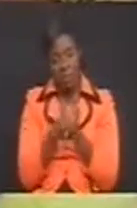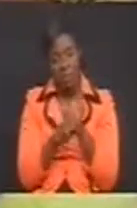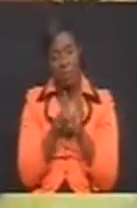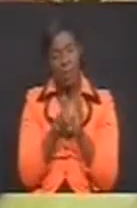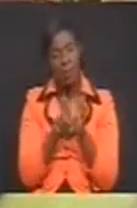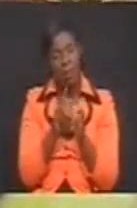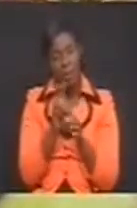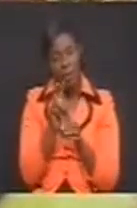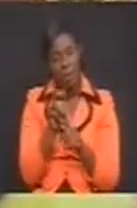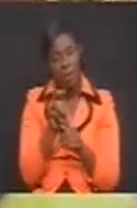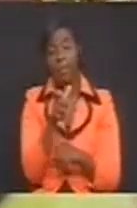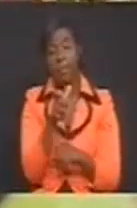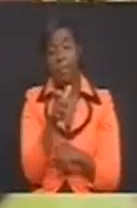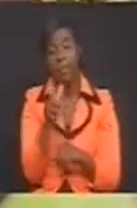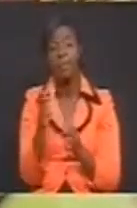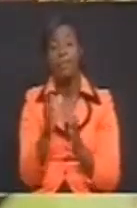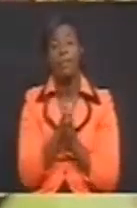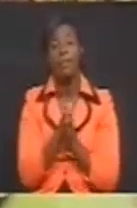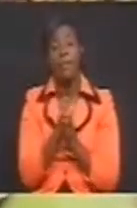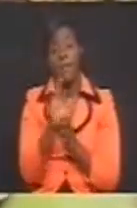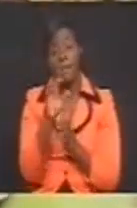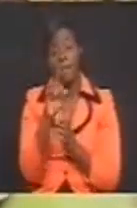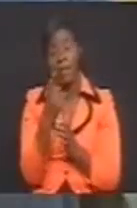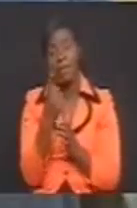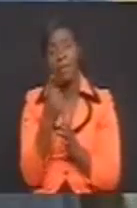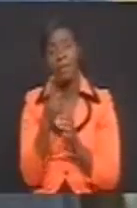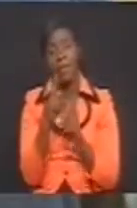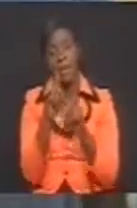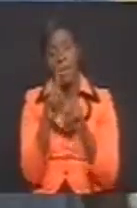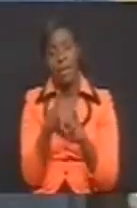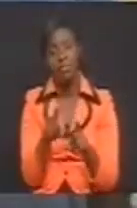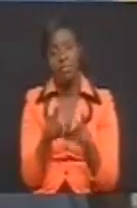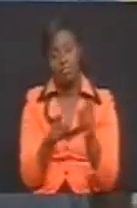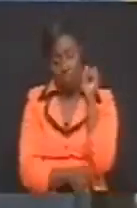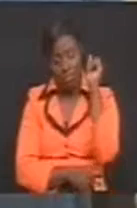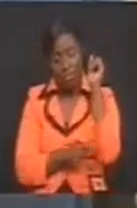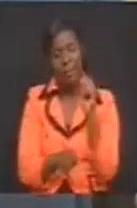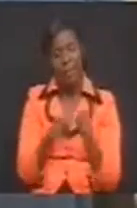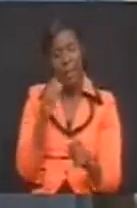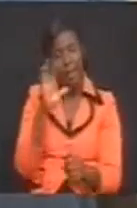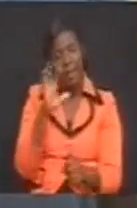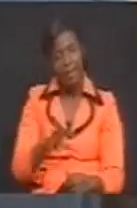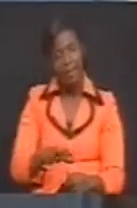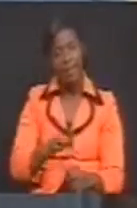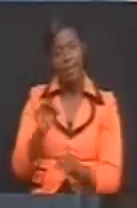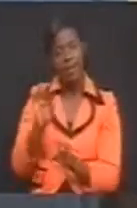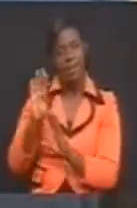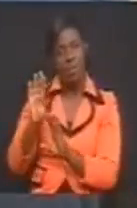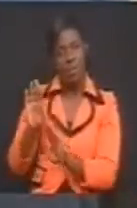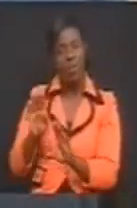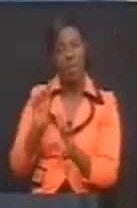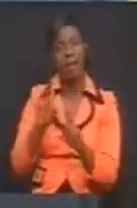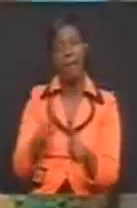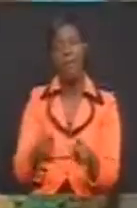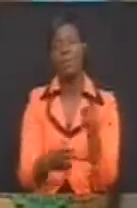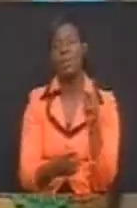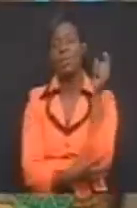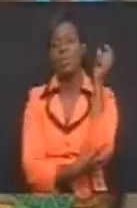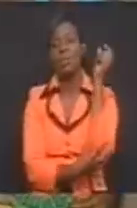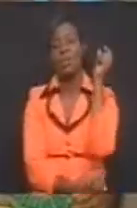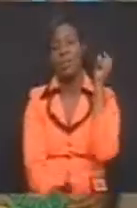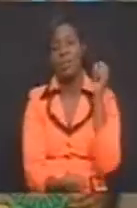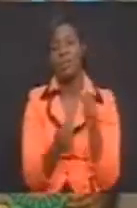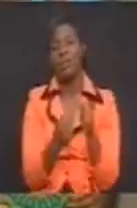First, the villagers identify the most needed within their communities. Later, details of their levels of